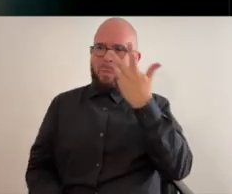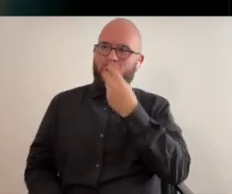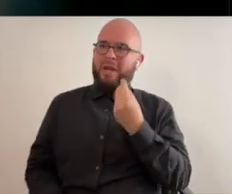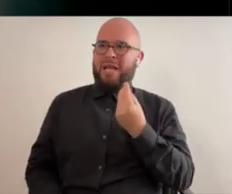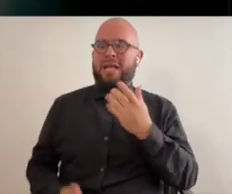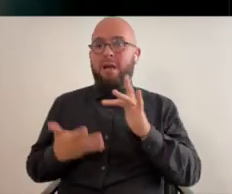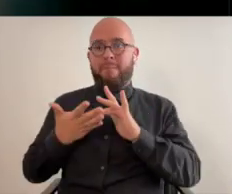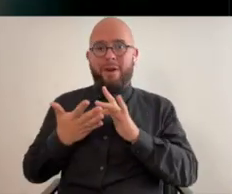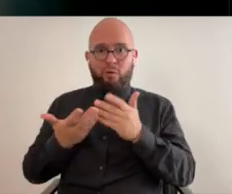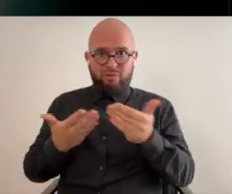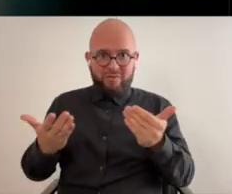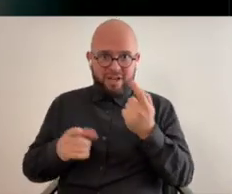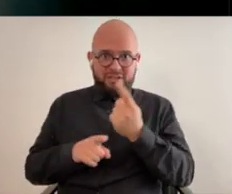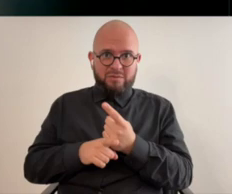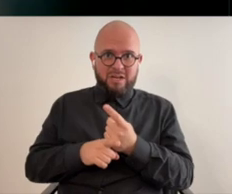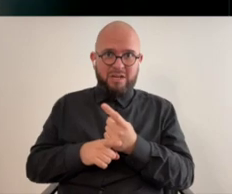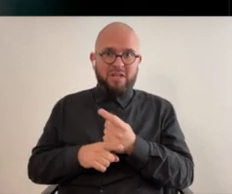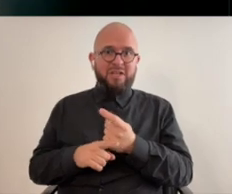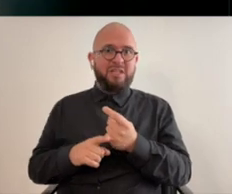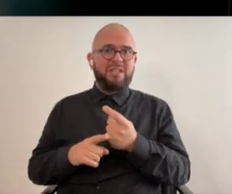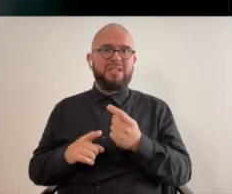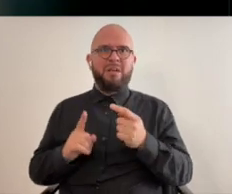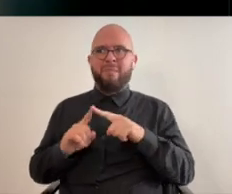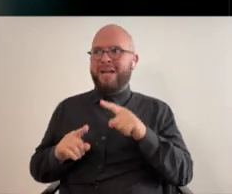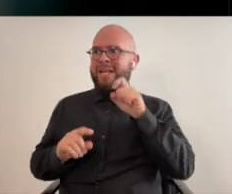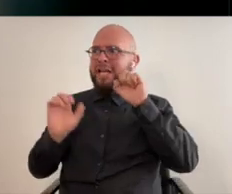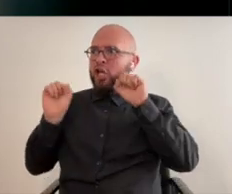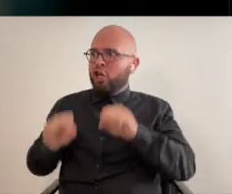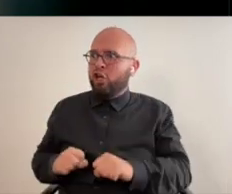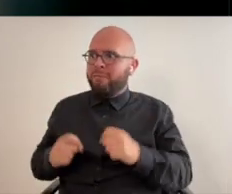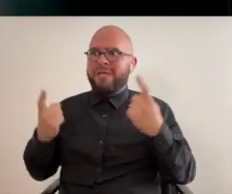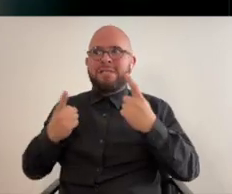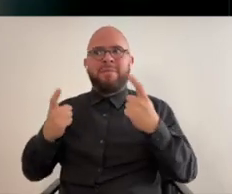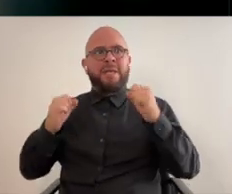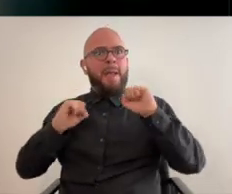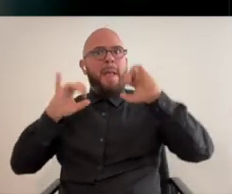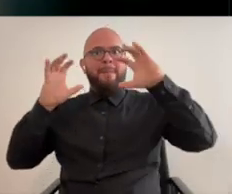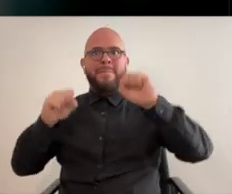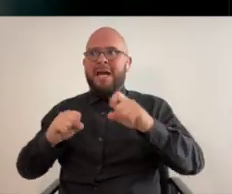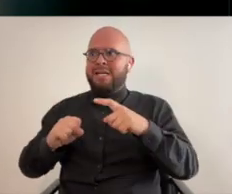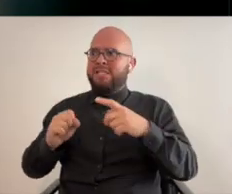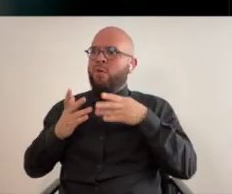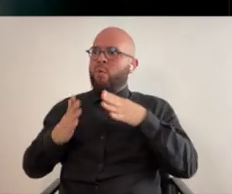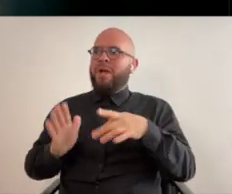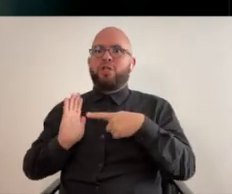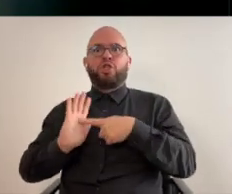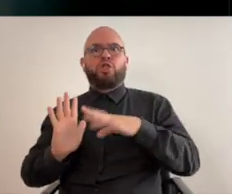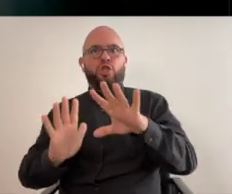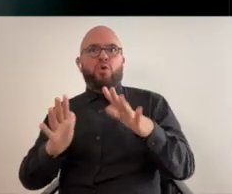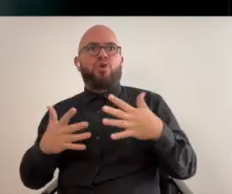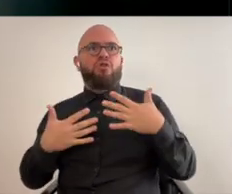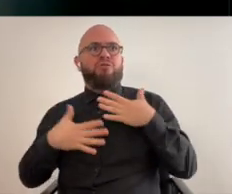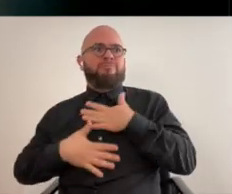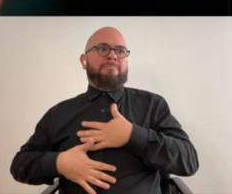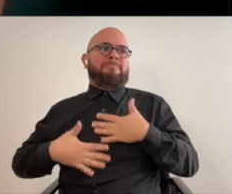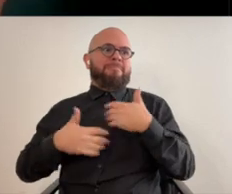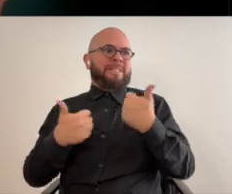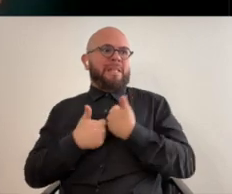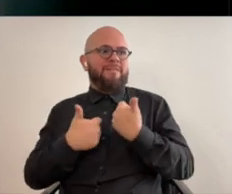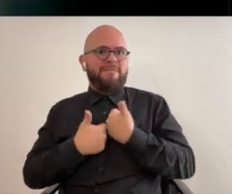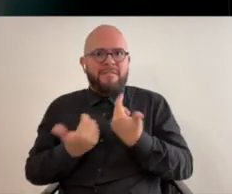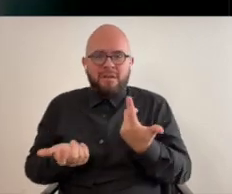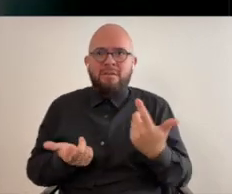unpretty medical device where it could be this fabulous form of self expression